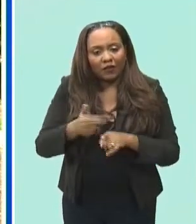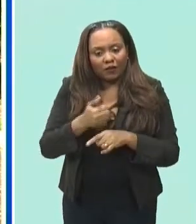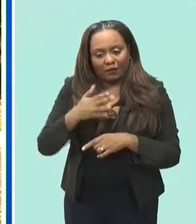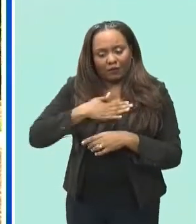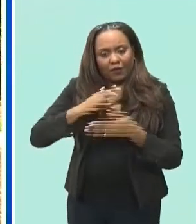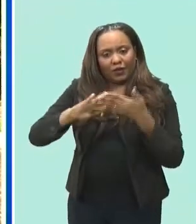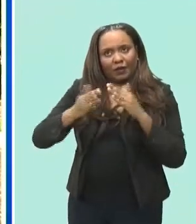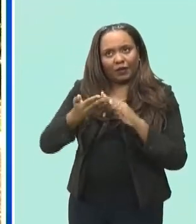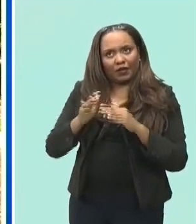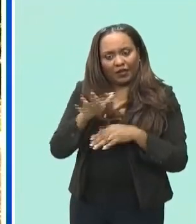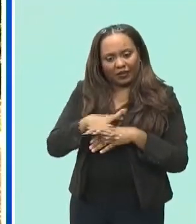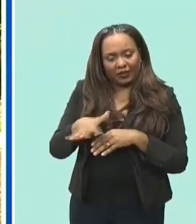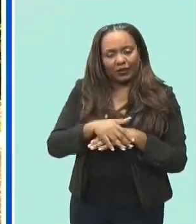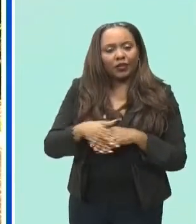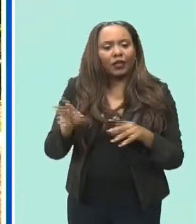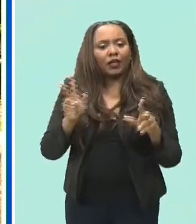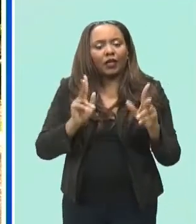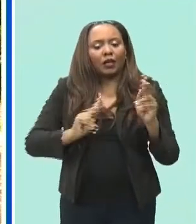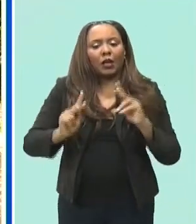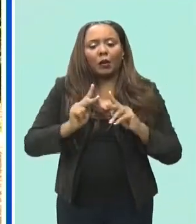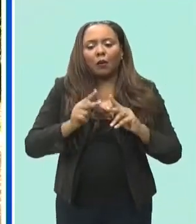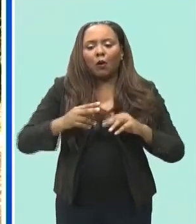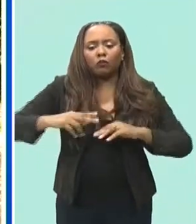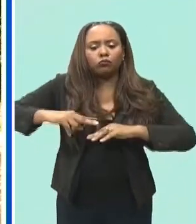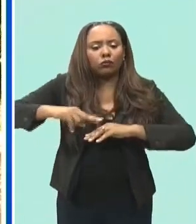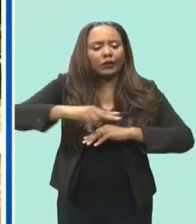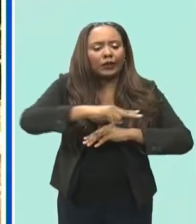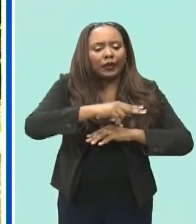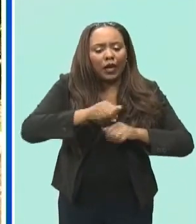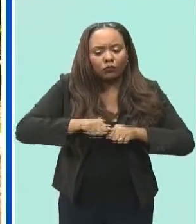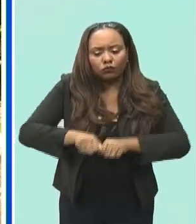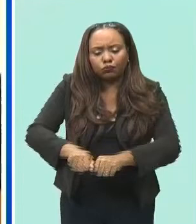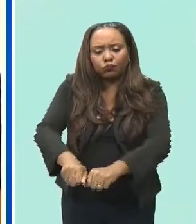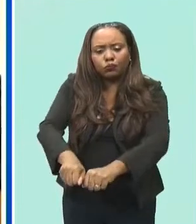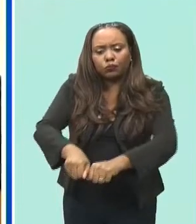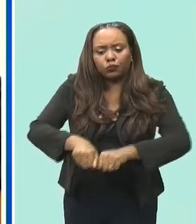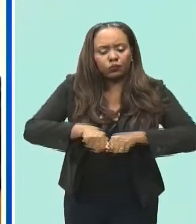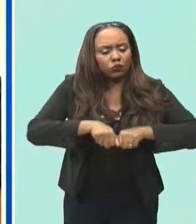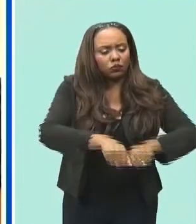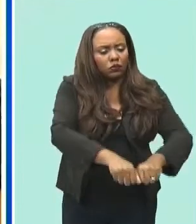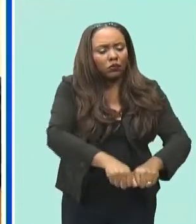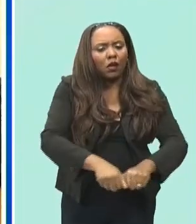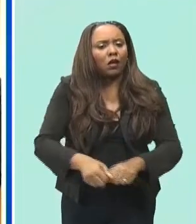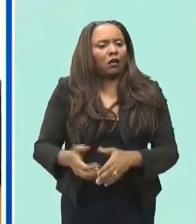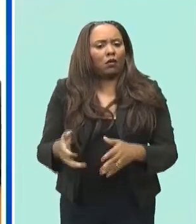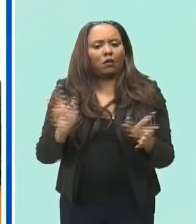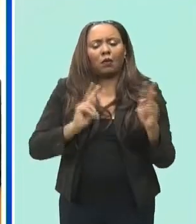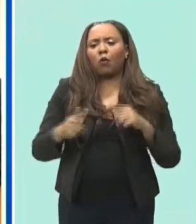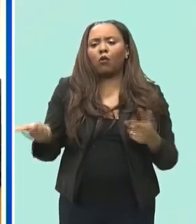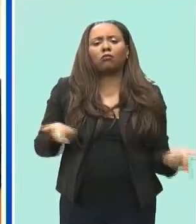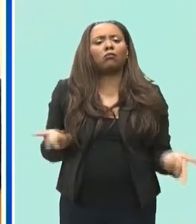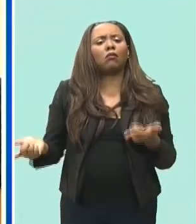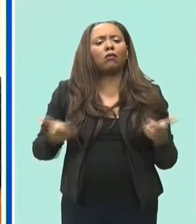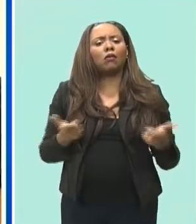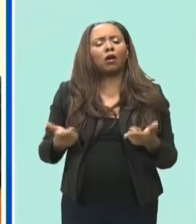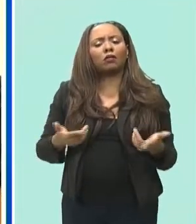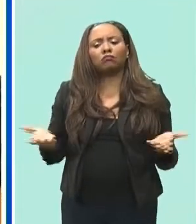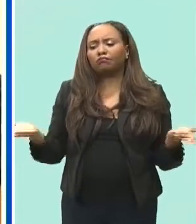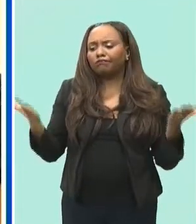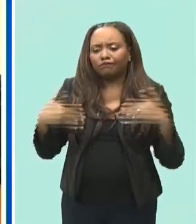the landscape came from within the community you had youngsters who line on the block come over to help move the bush